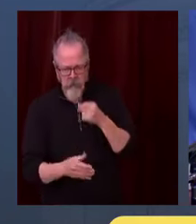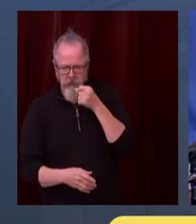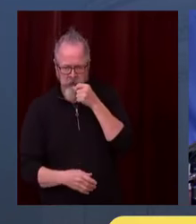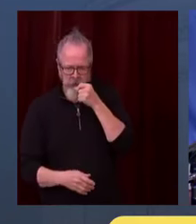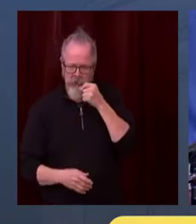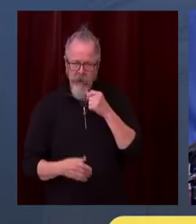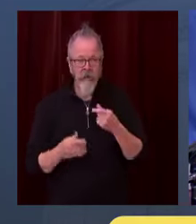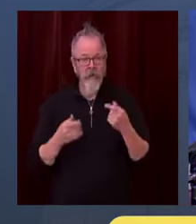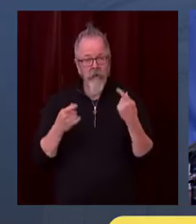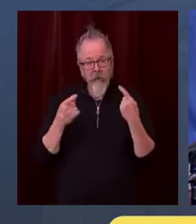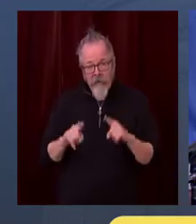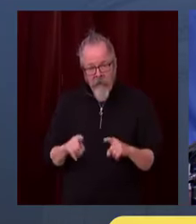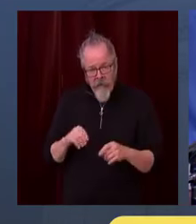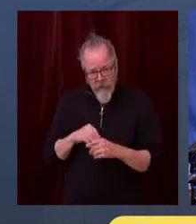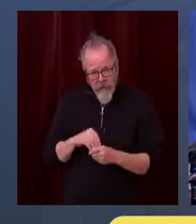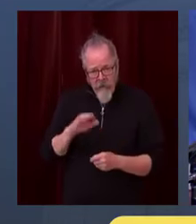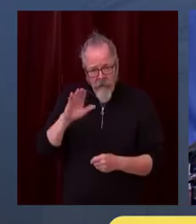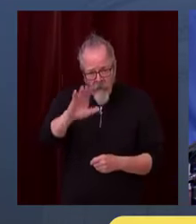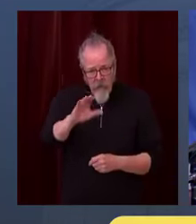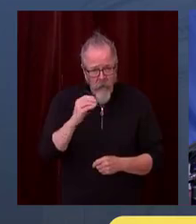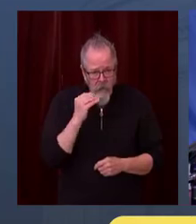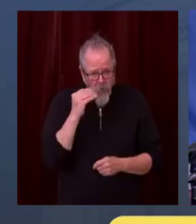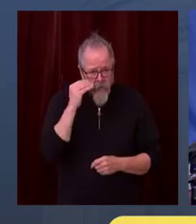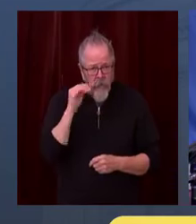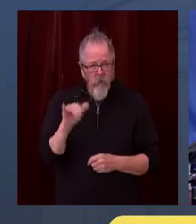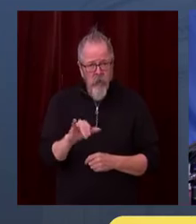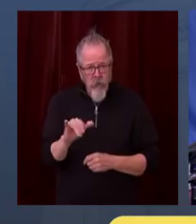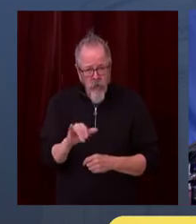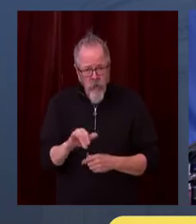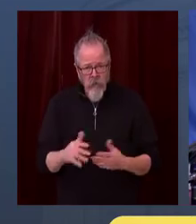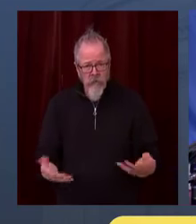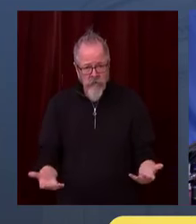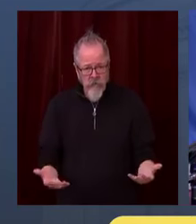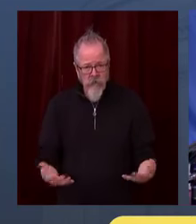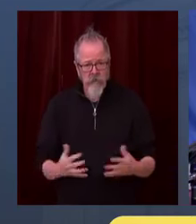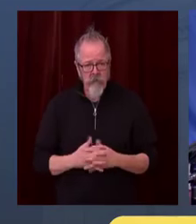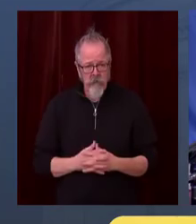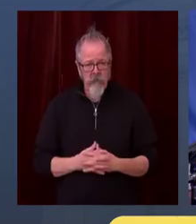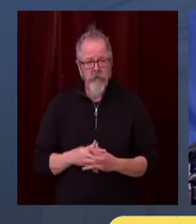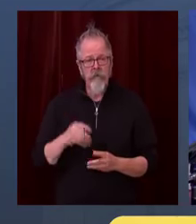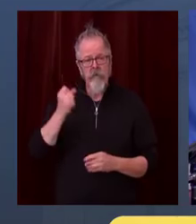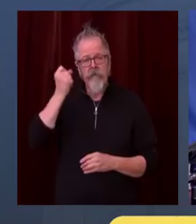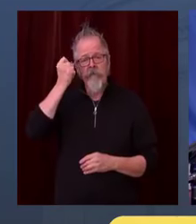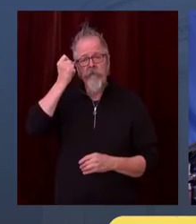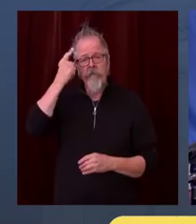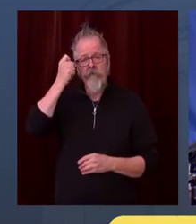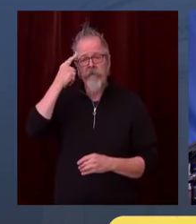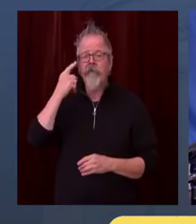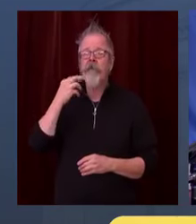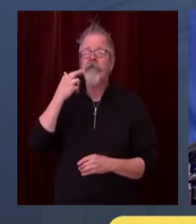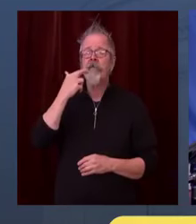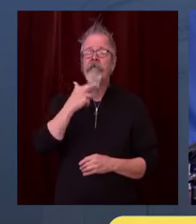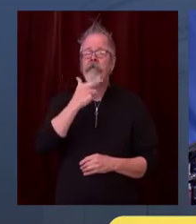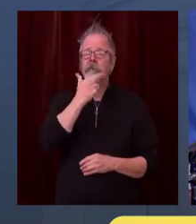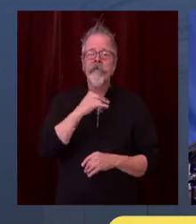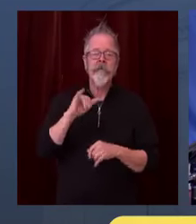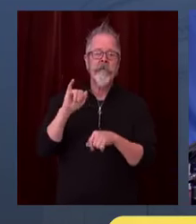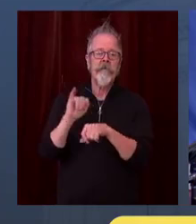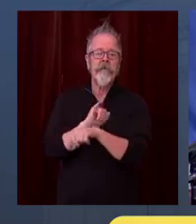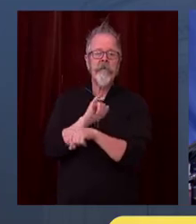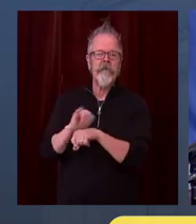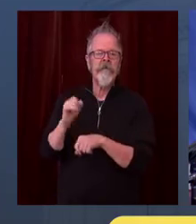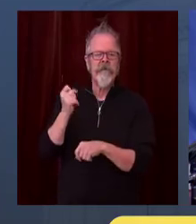who deserve our respect and our empathy here, because they have done, I think, yeoman service, trying to reduce the risks,